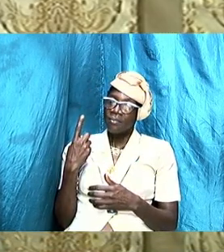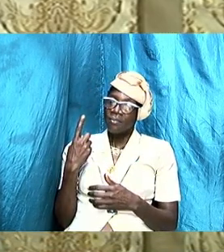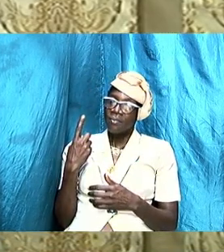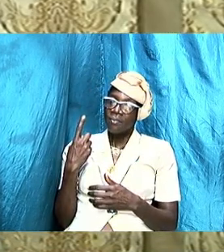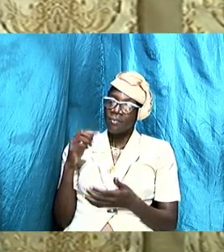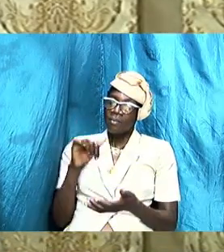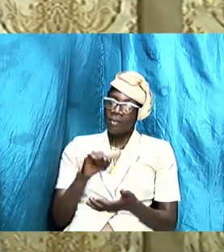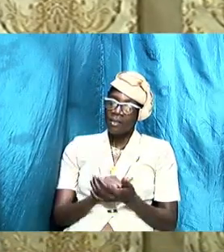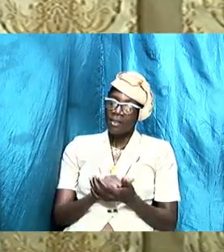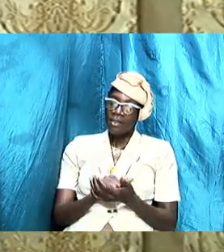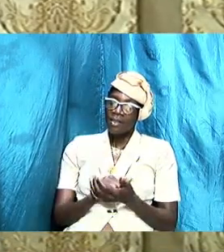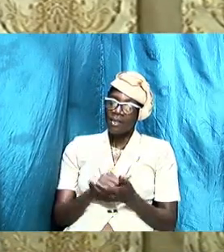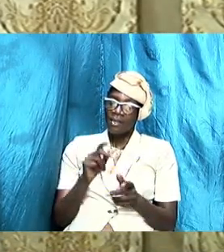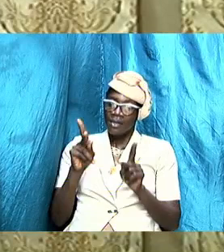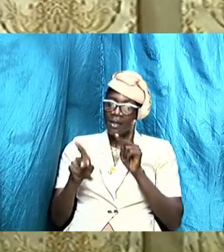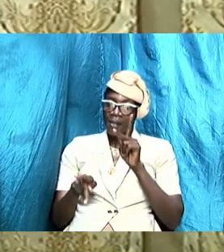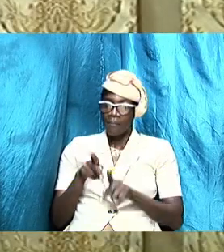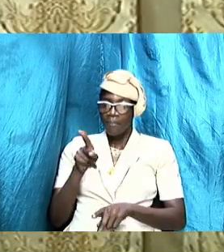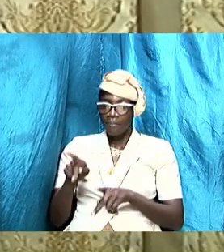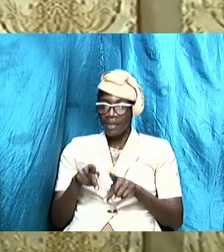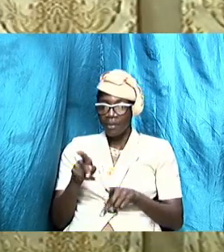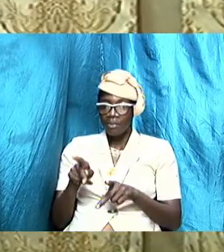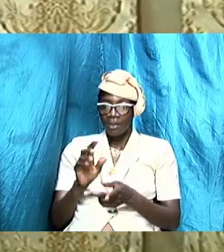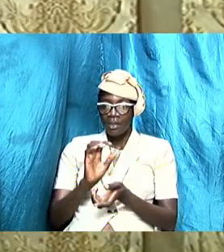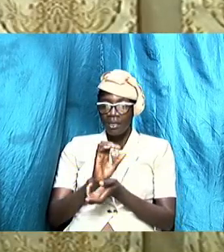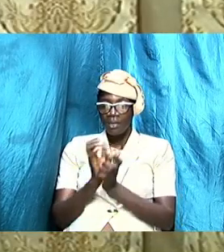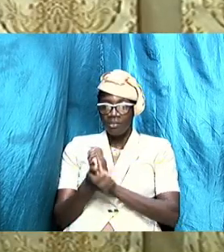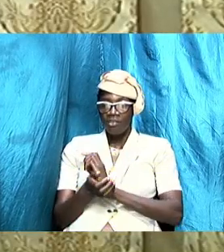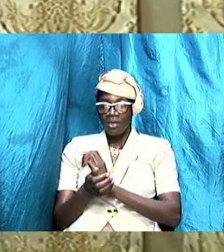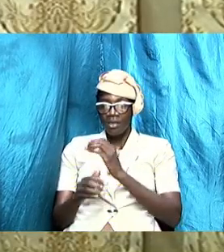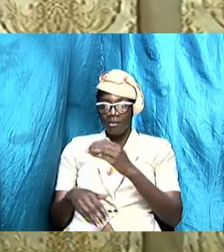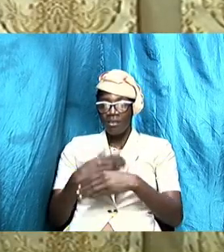that people change after they get married